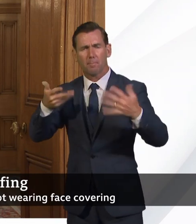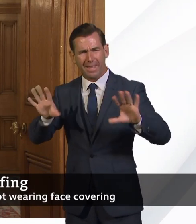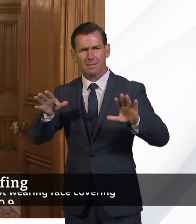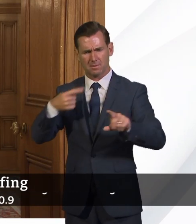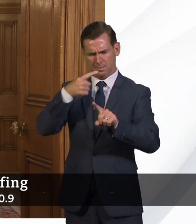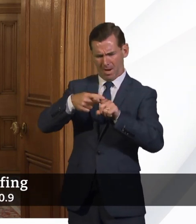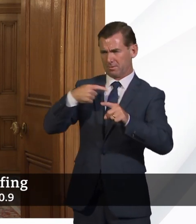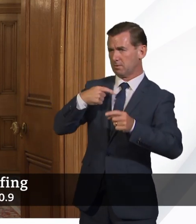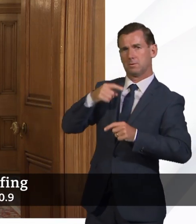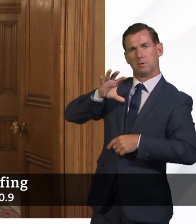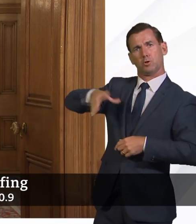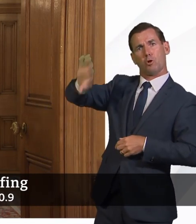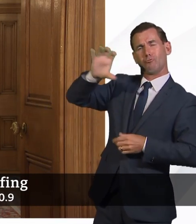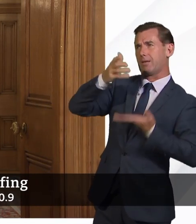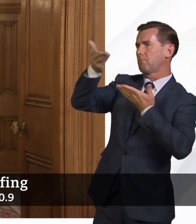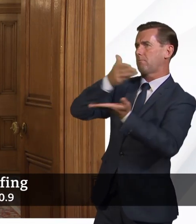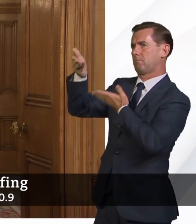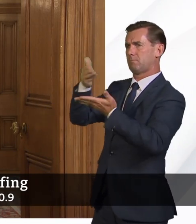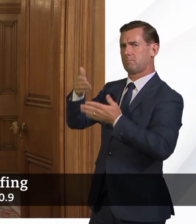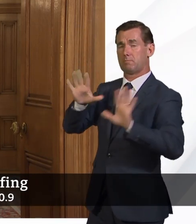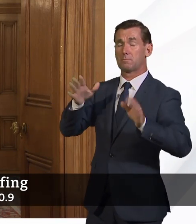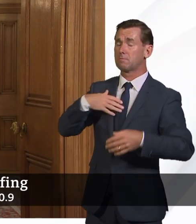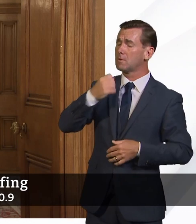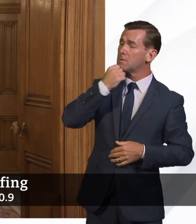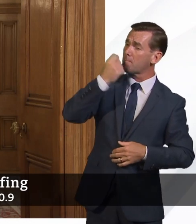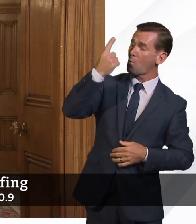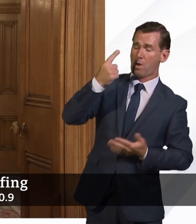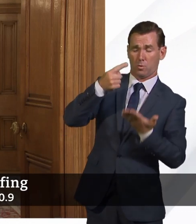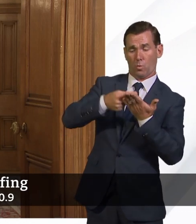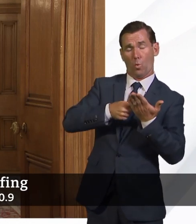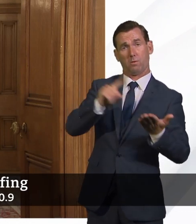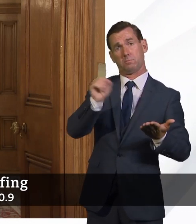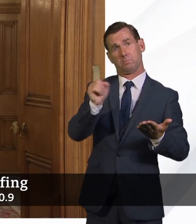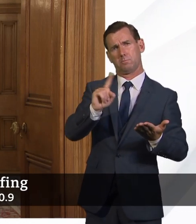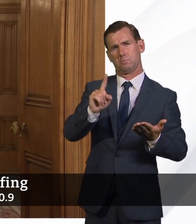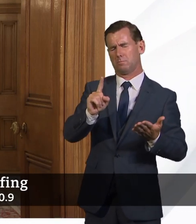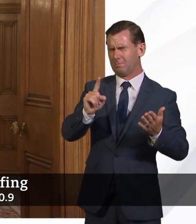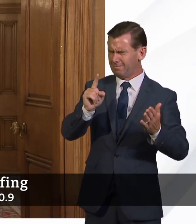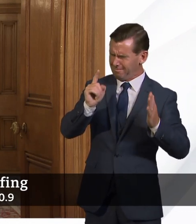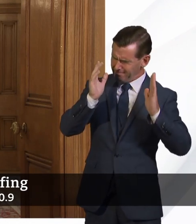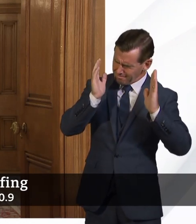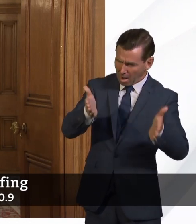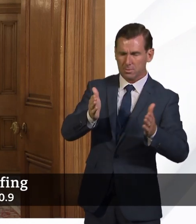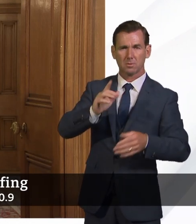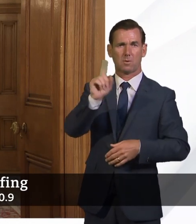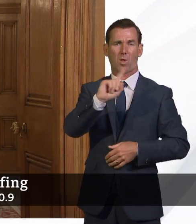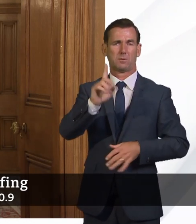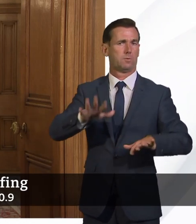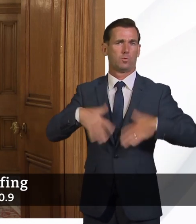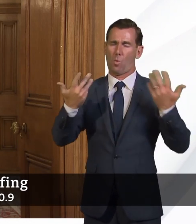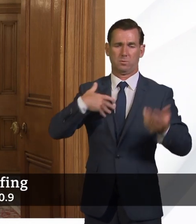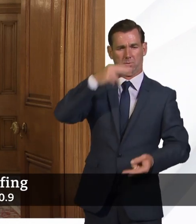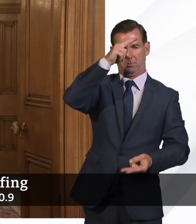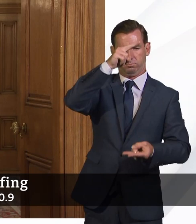countries about it. But the basic principle should be that we must make sure that we don't end up in a second